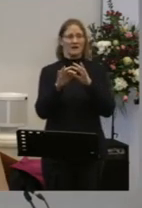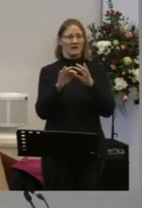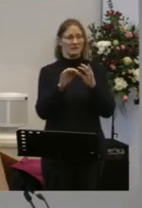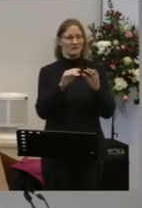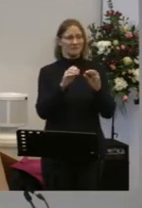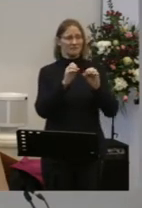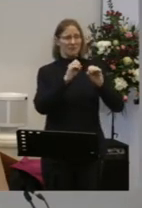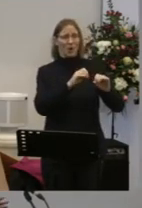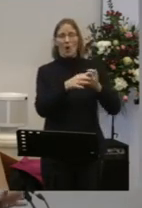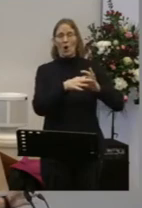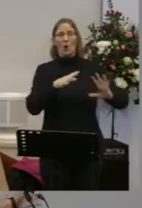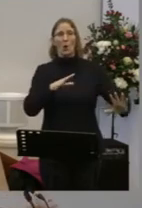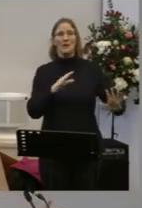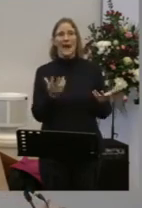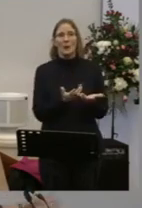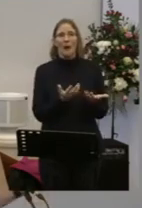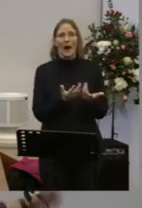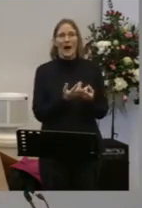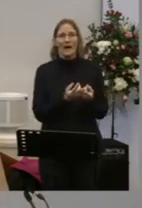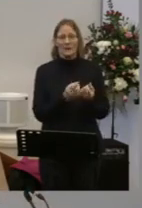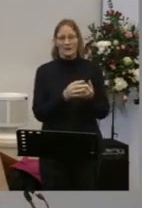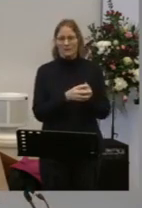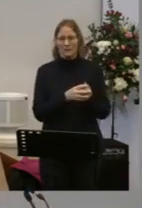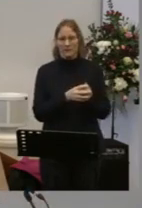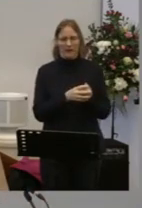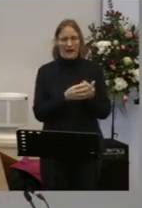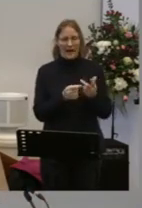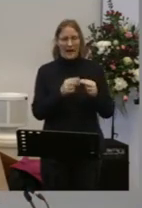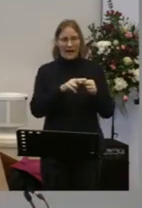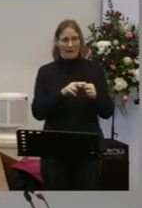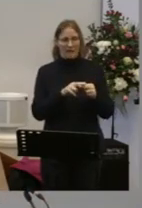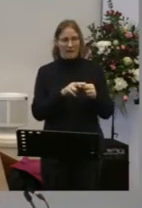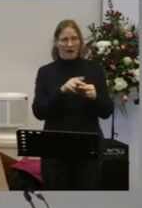go You lose them You've got no reason left They're gone You're lost